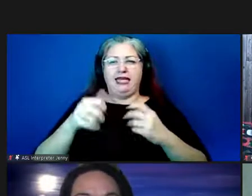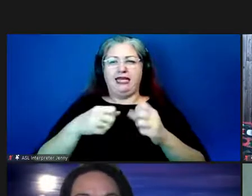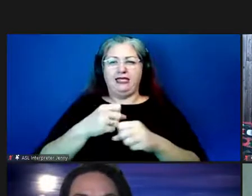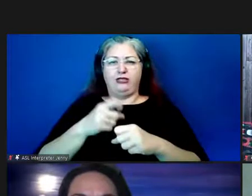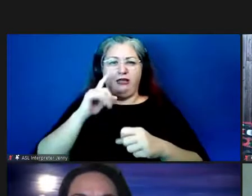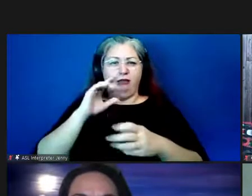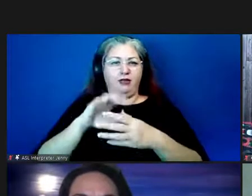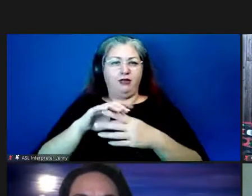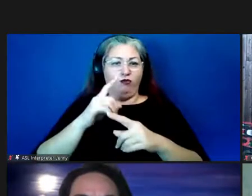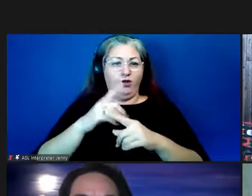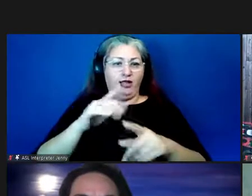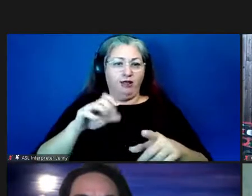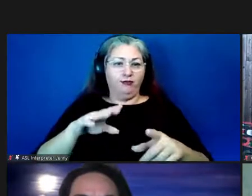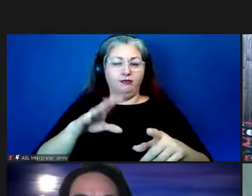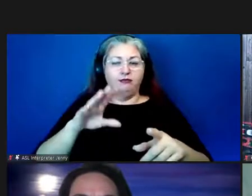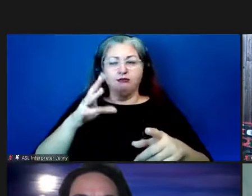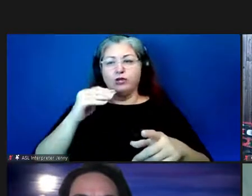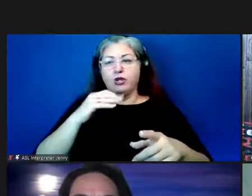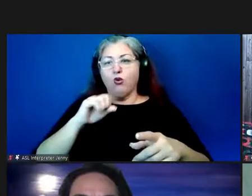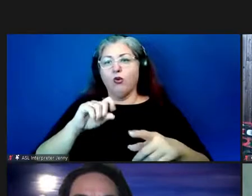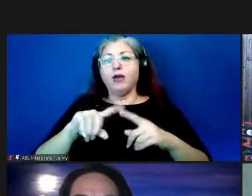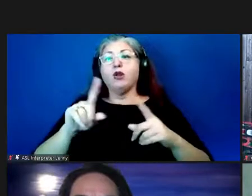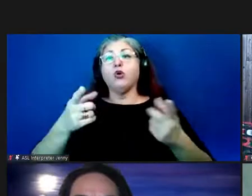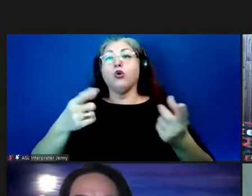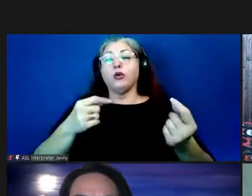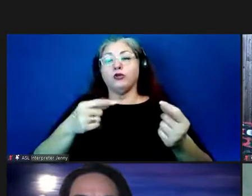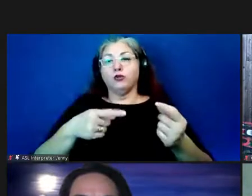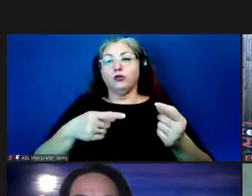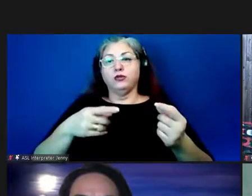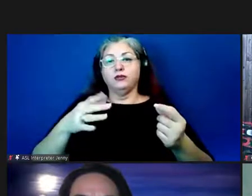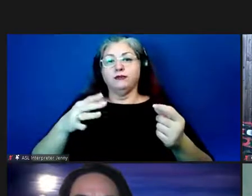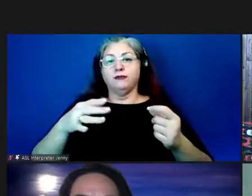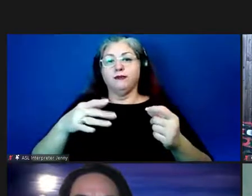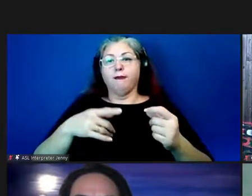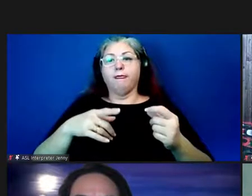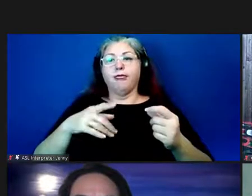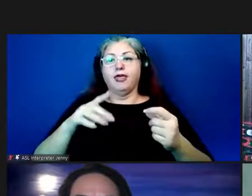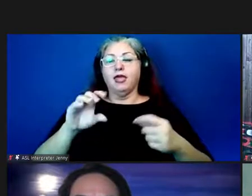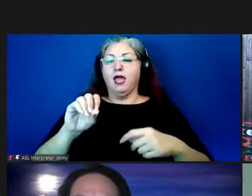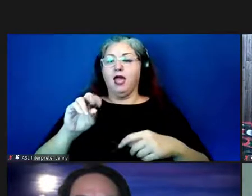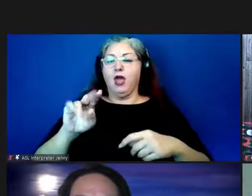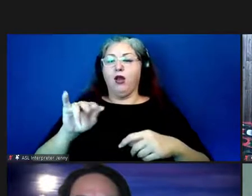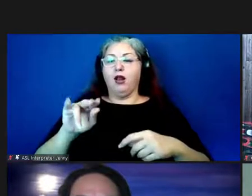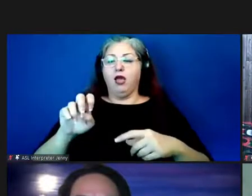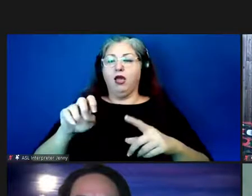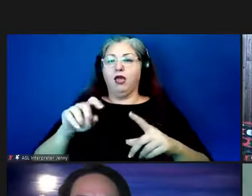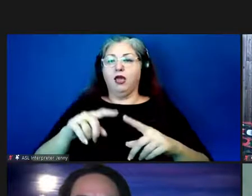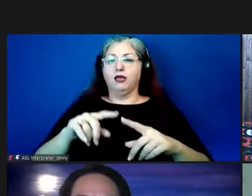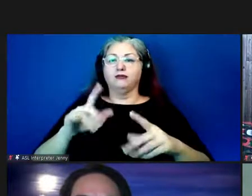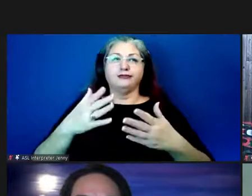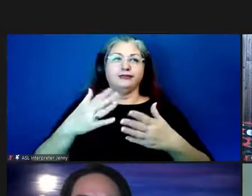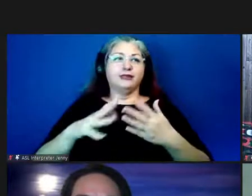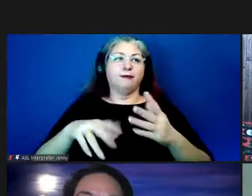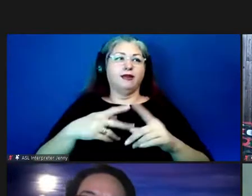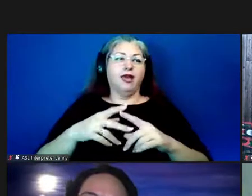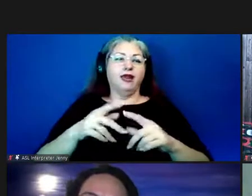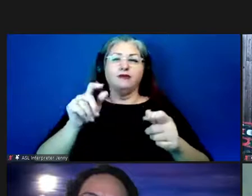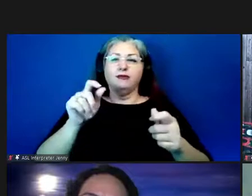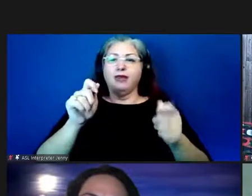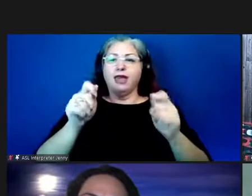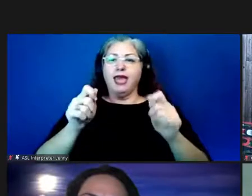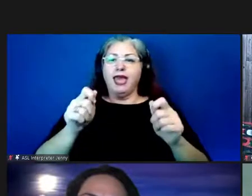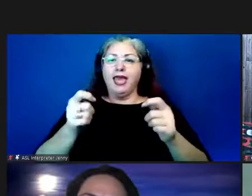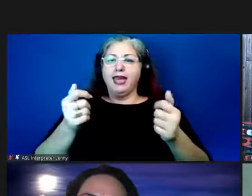right uh caleb it's pretty old uh what they do is they outline in like some sort of editing program